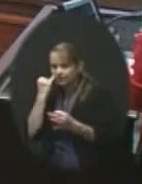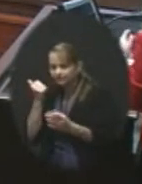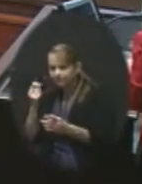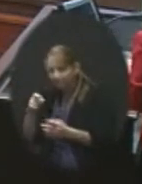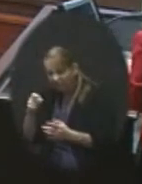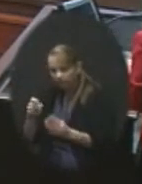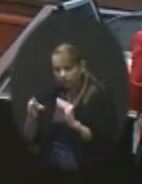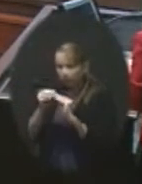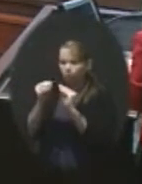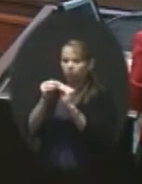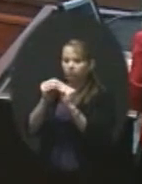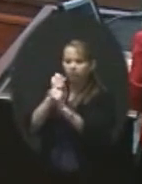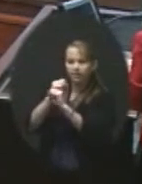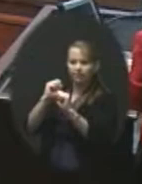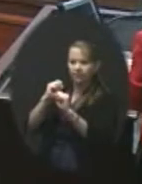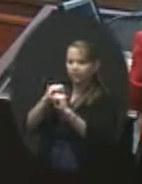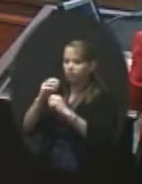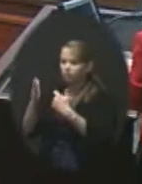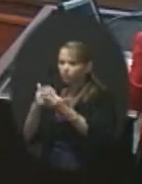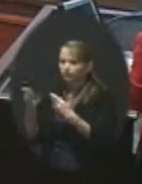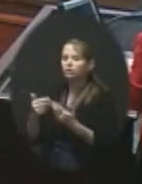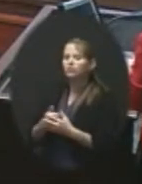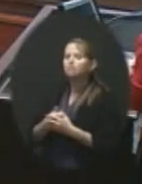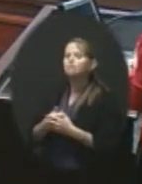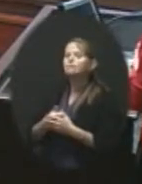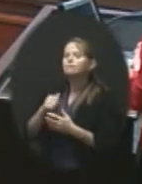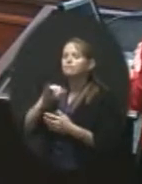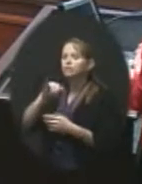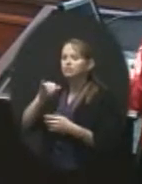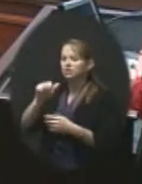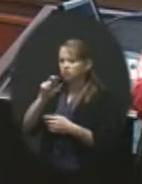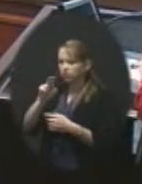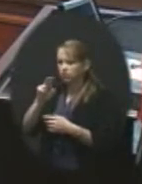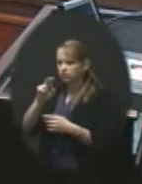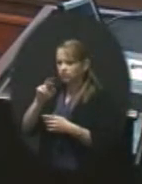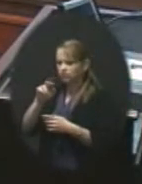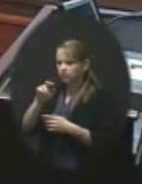following the December action from the board. Yeah, it's a great question.